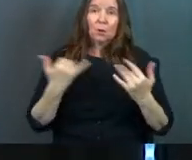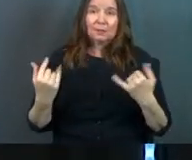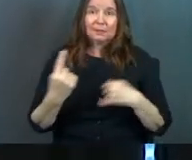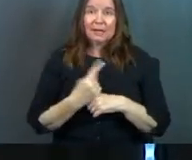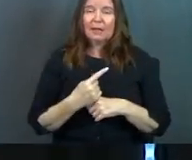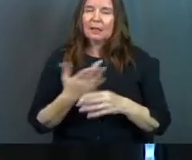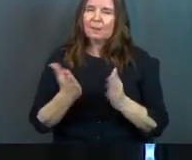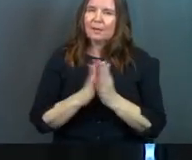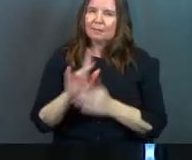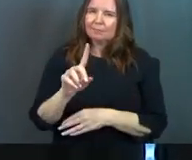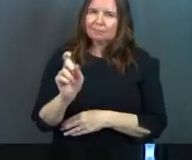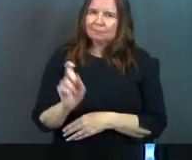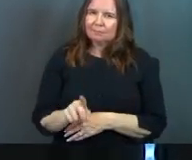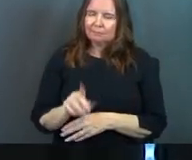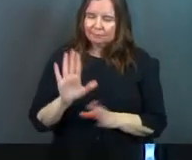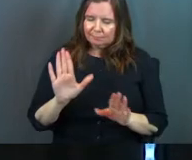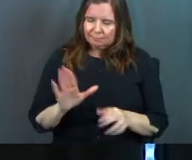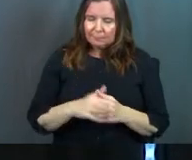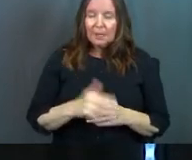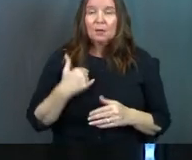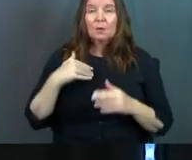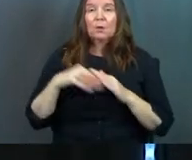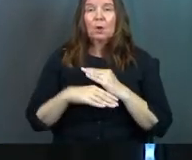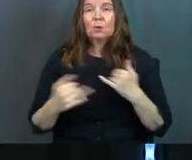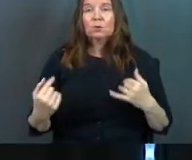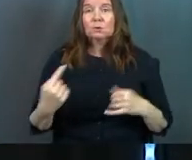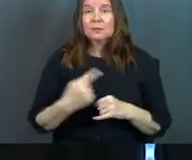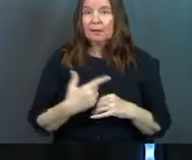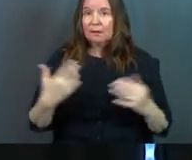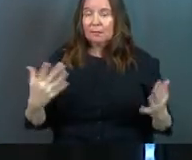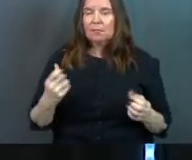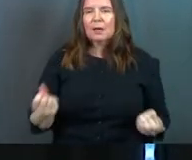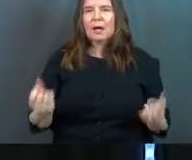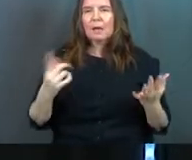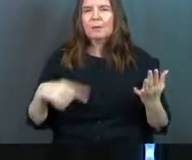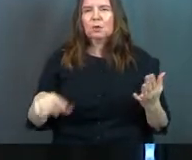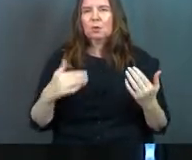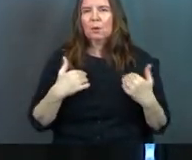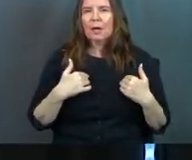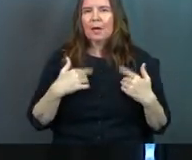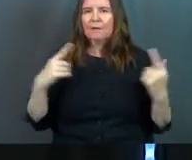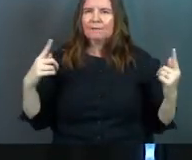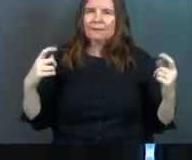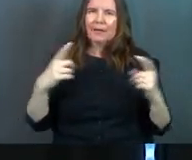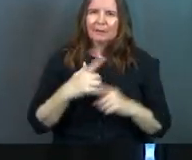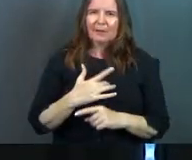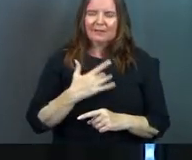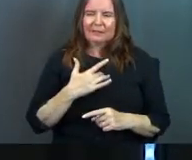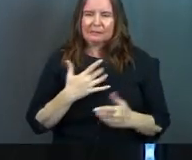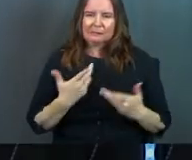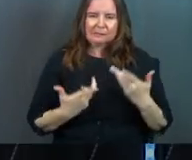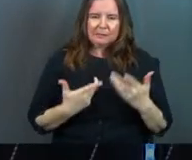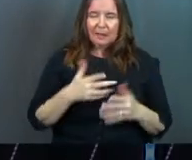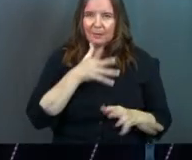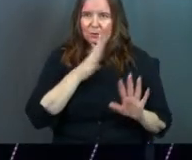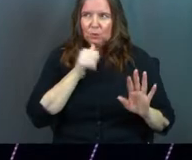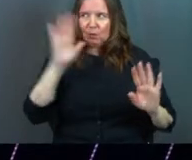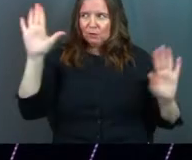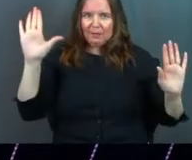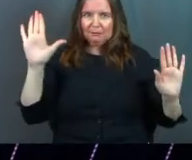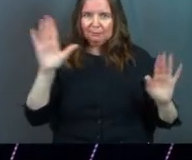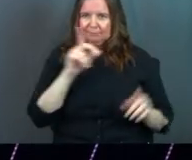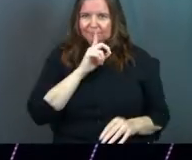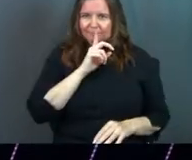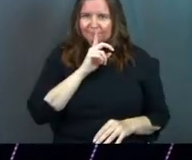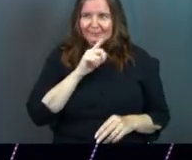into today, let me ask you the question this way. As we go into today, how many of you have complicated feelings about your mom? Don't raise your hand, please.